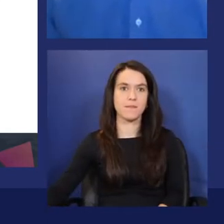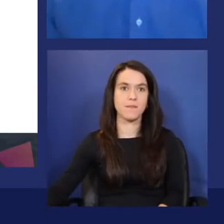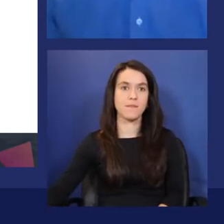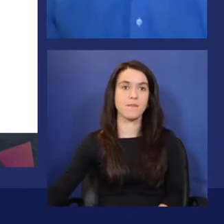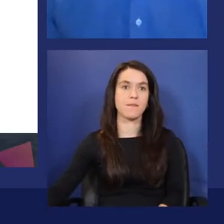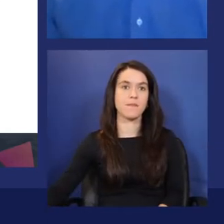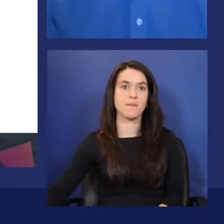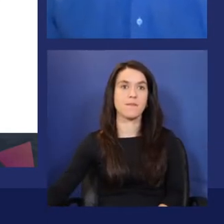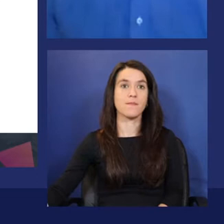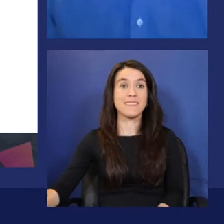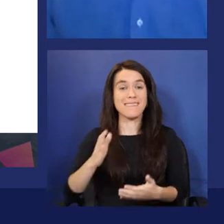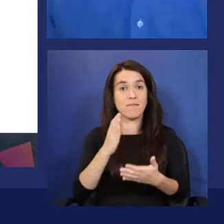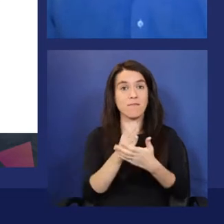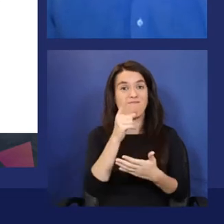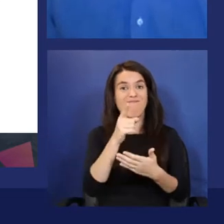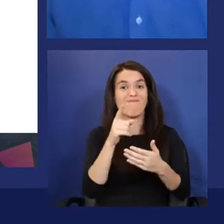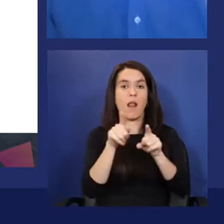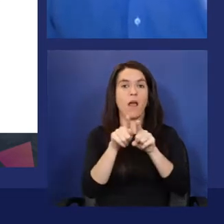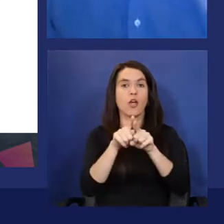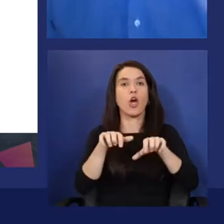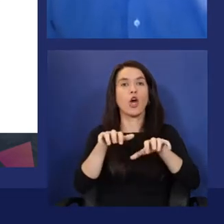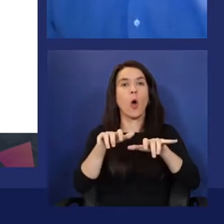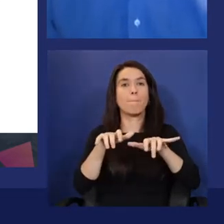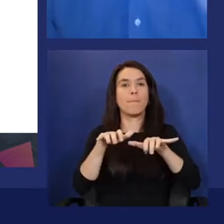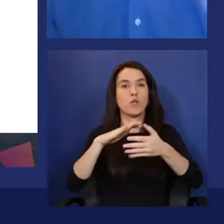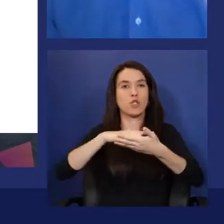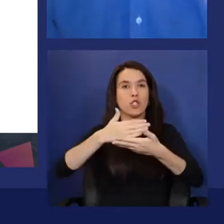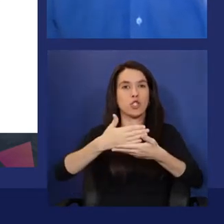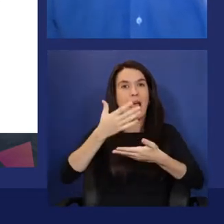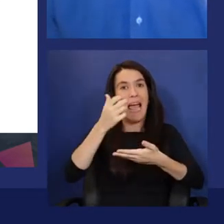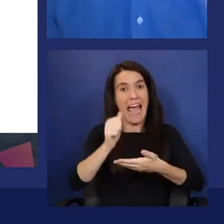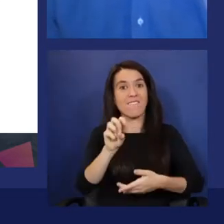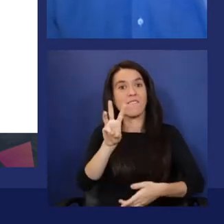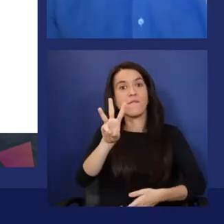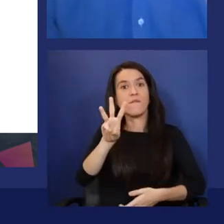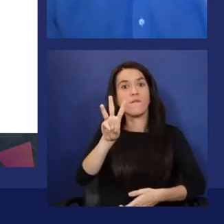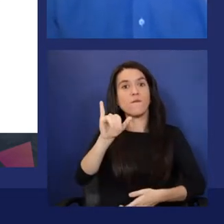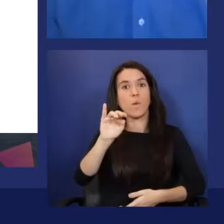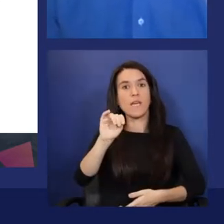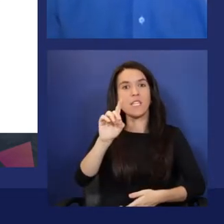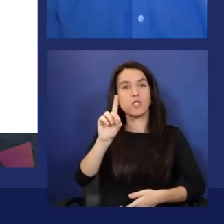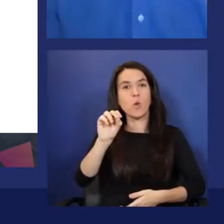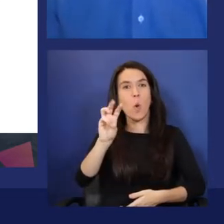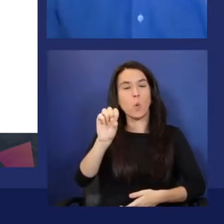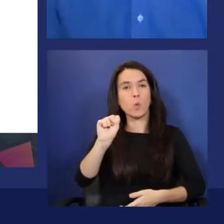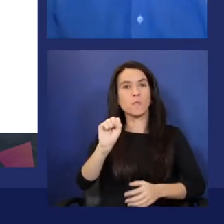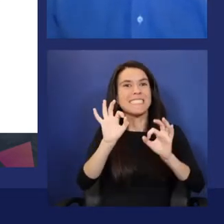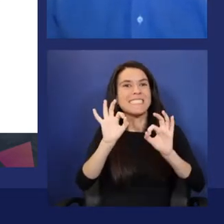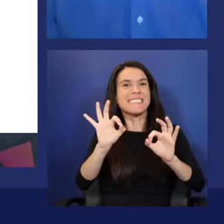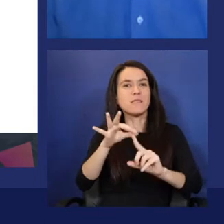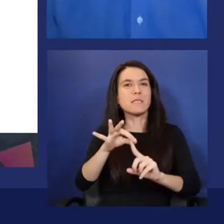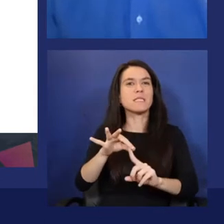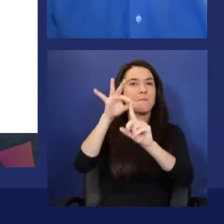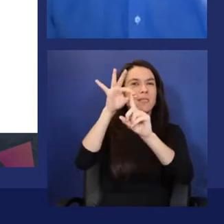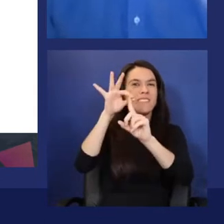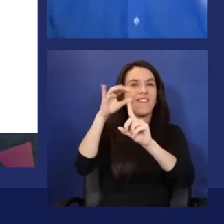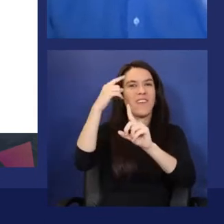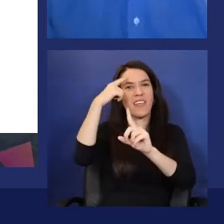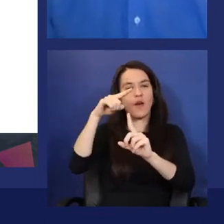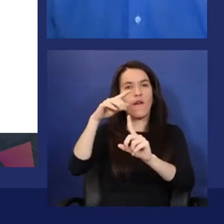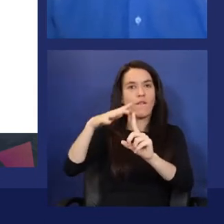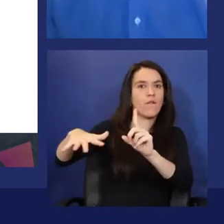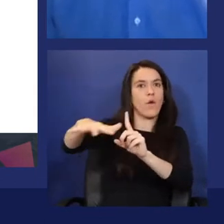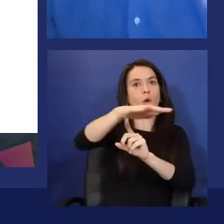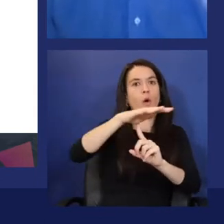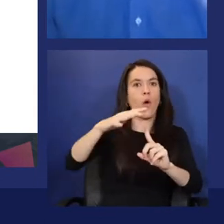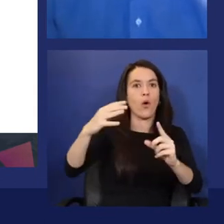it runs a special version of a Windows operating system for holographic functionality, Edge as a browser, and a few